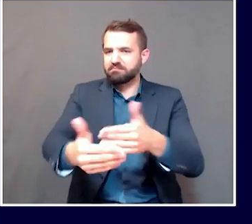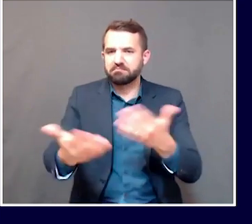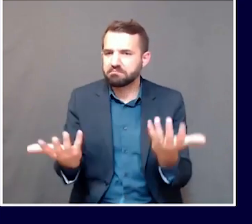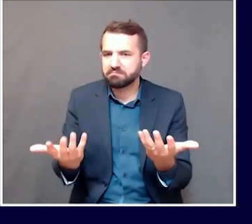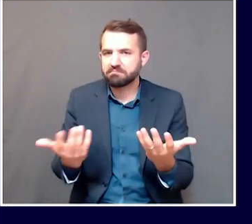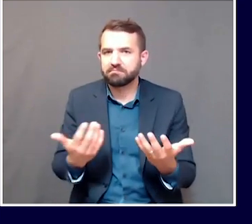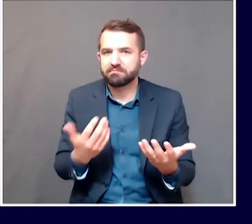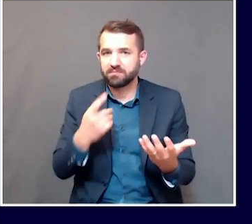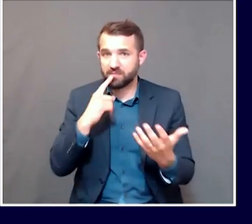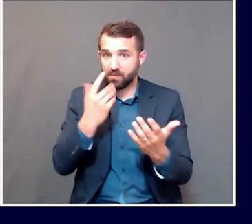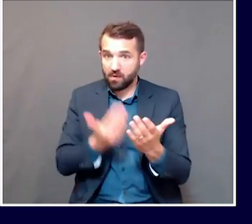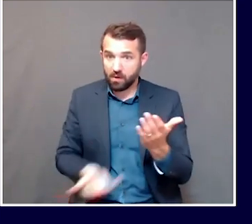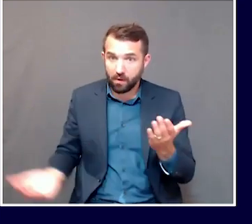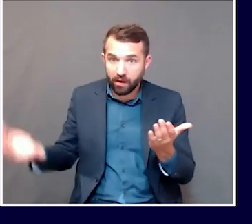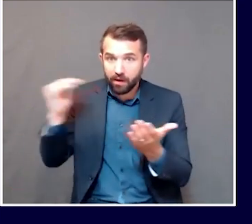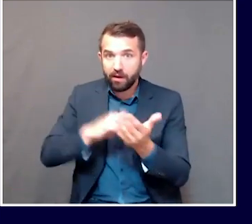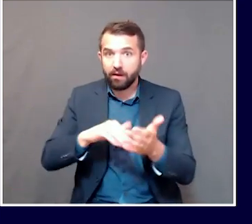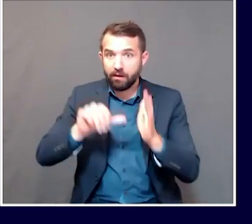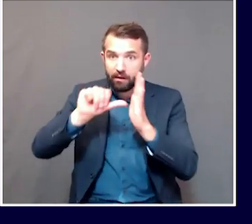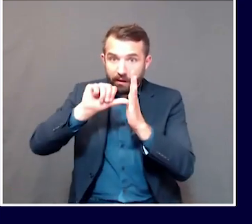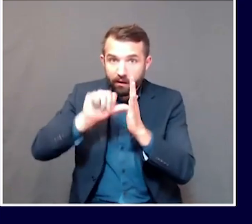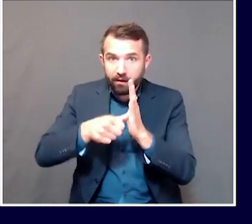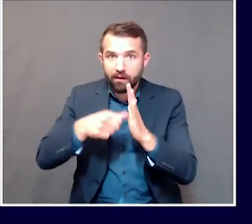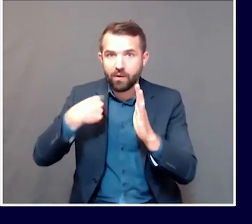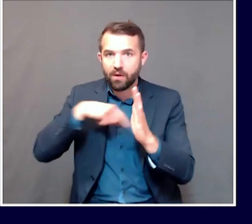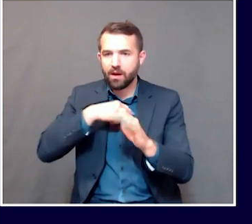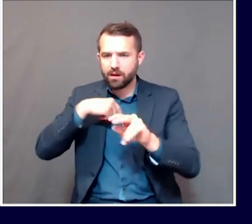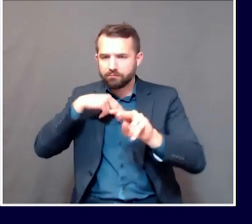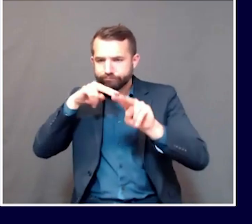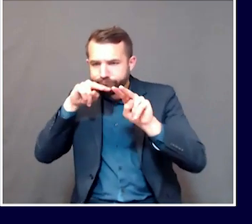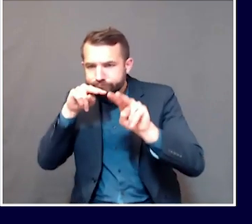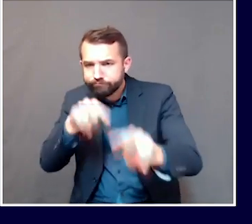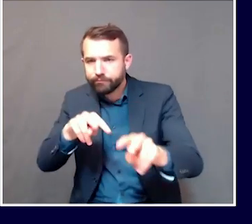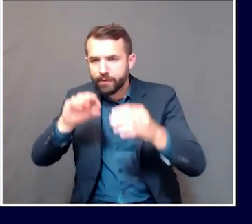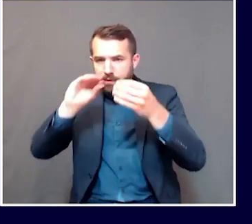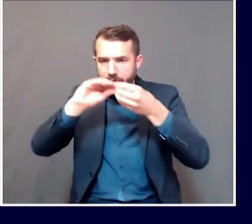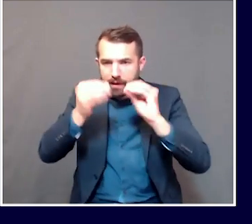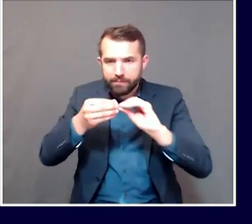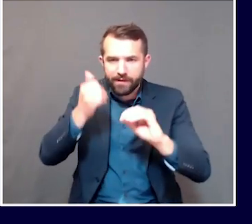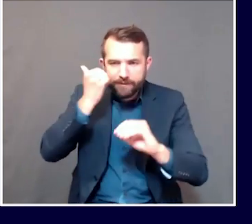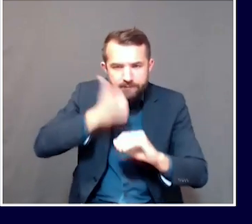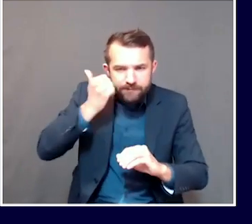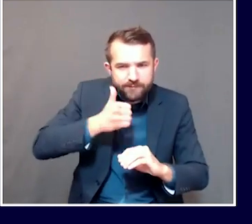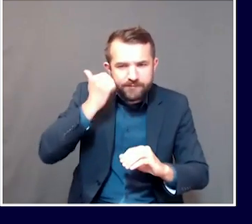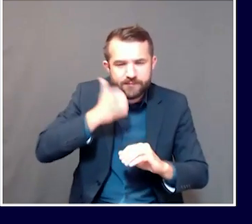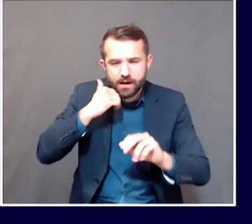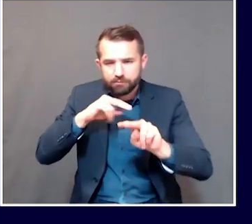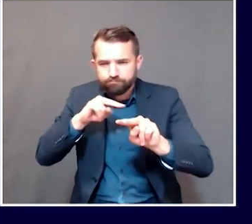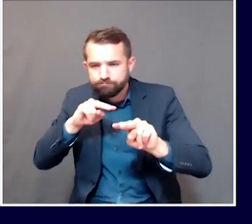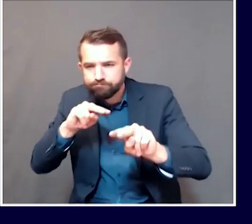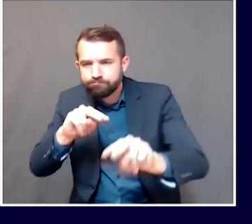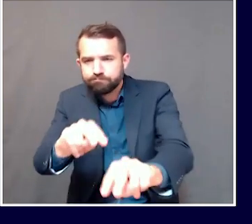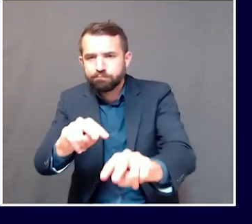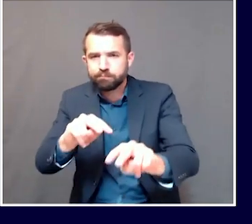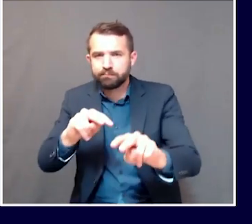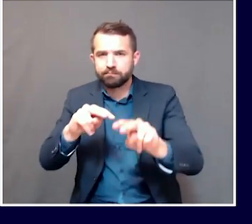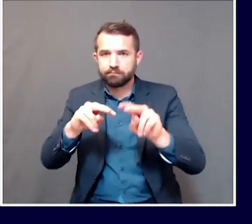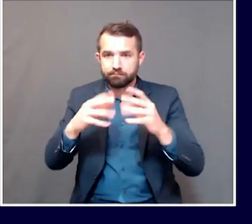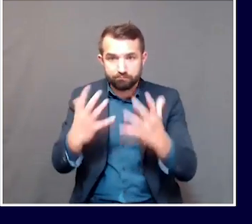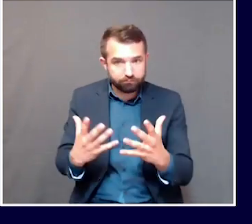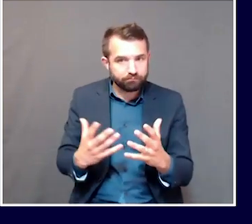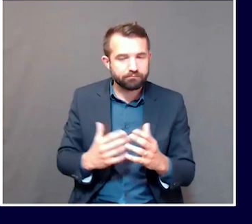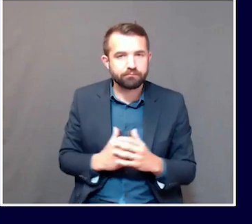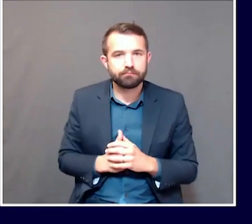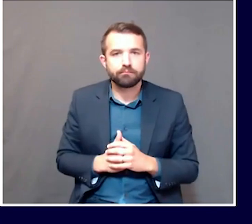to monitor the epidemiological data, day by day, in response to various